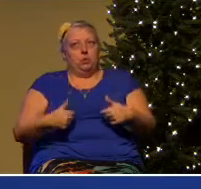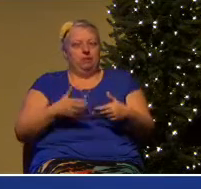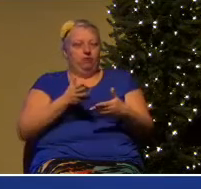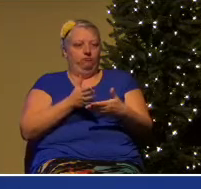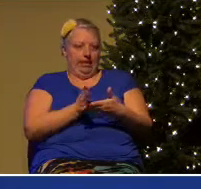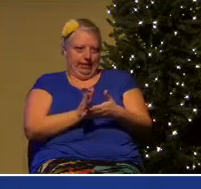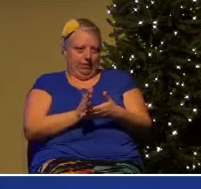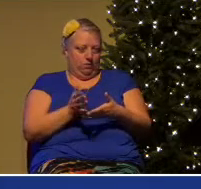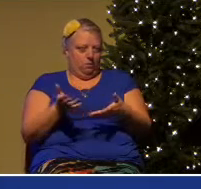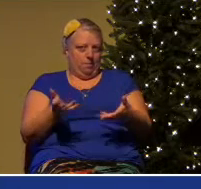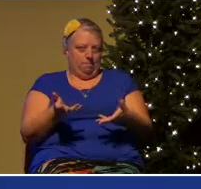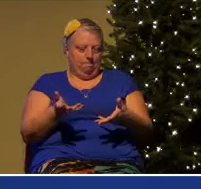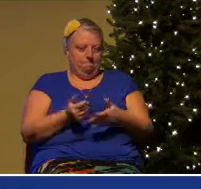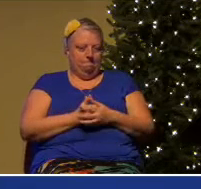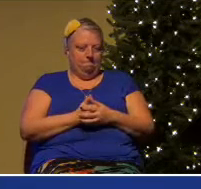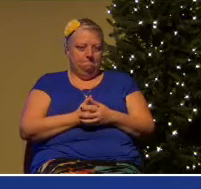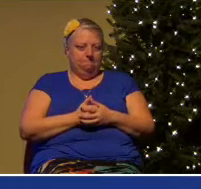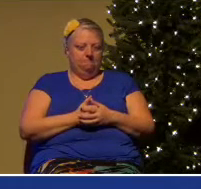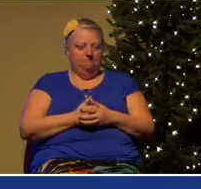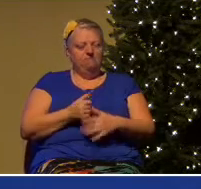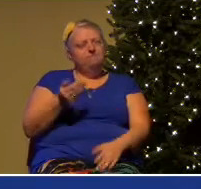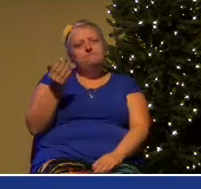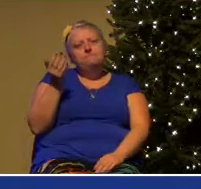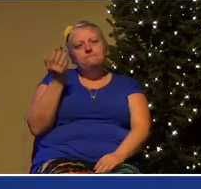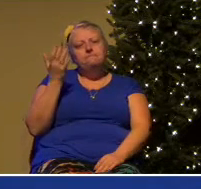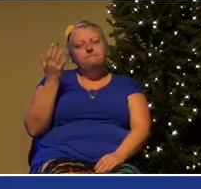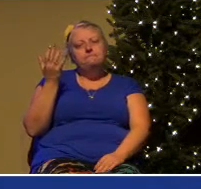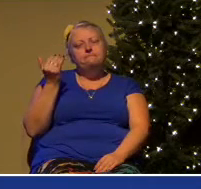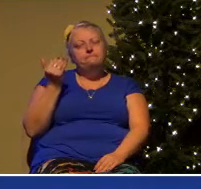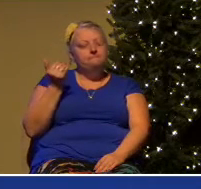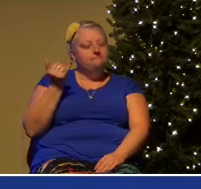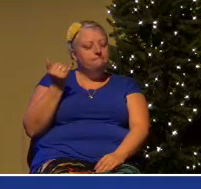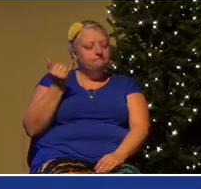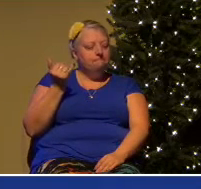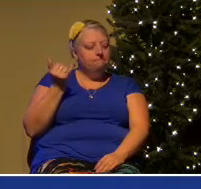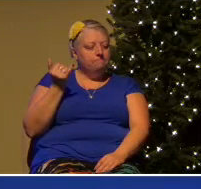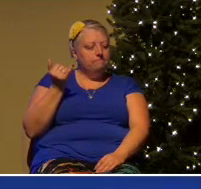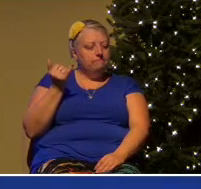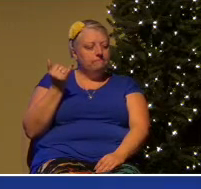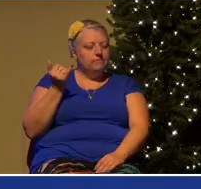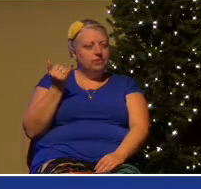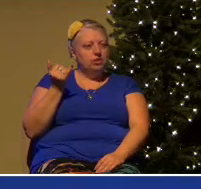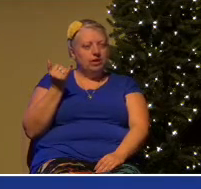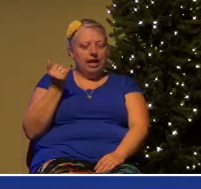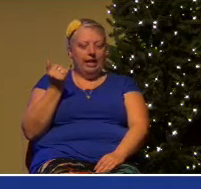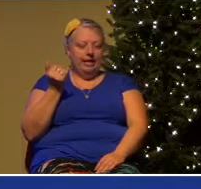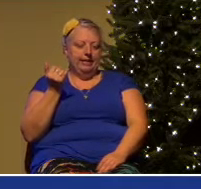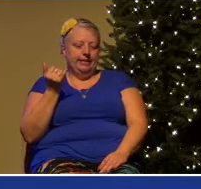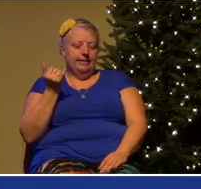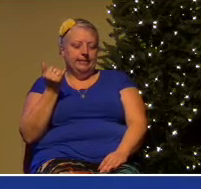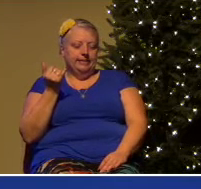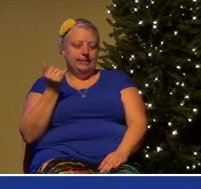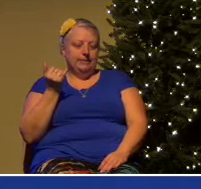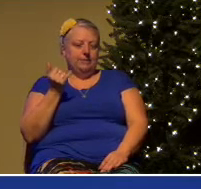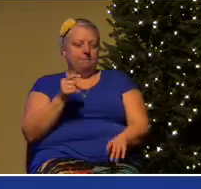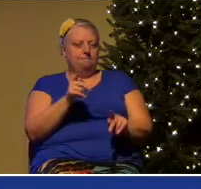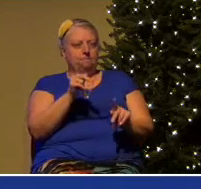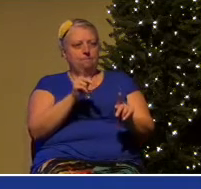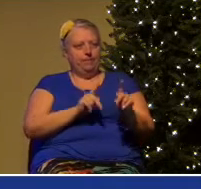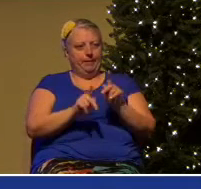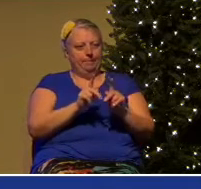Why is it that these movements of redefining gender,